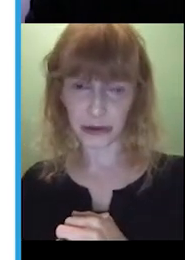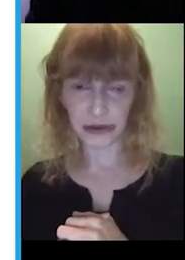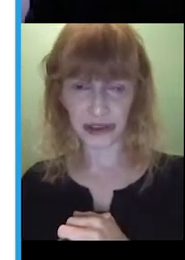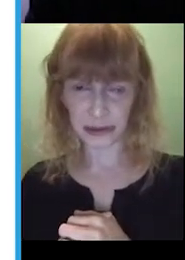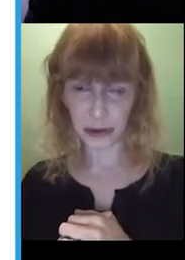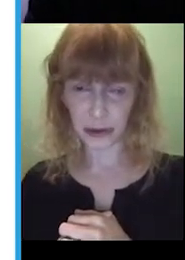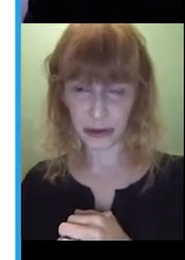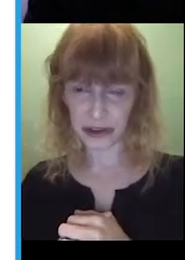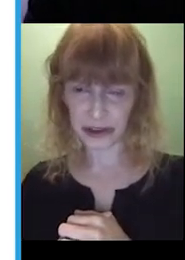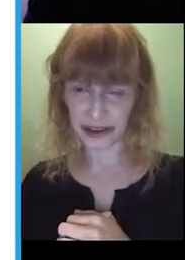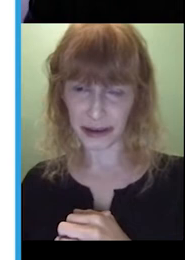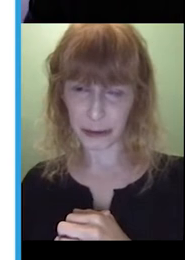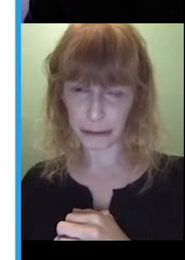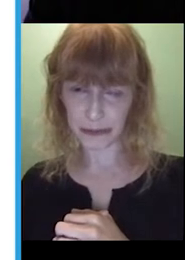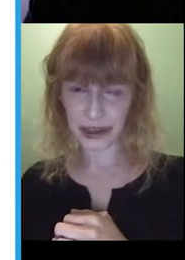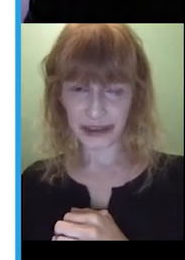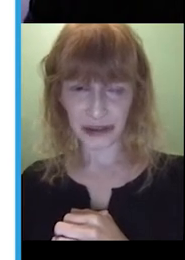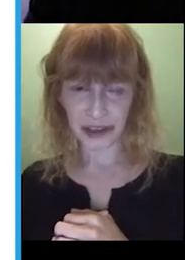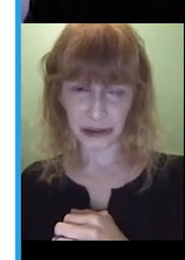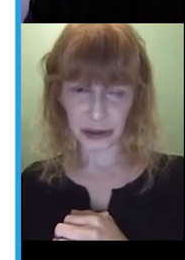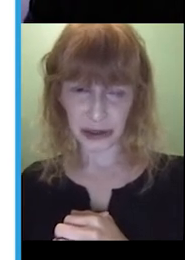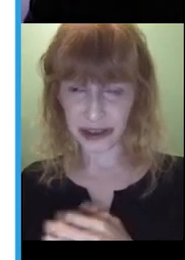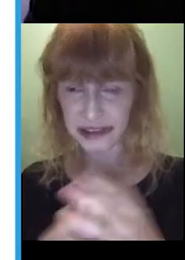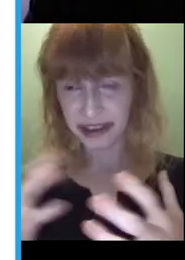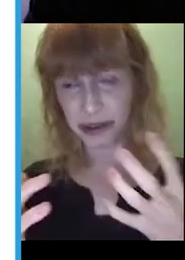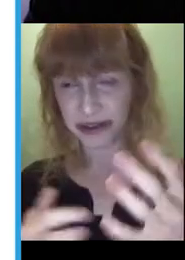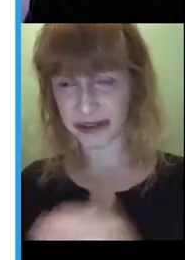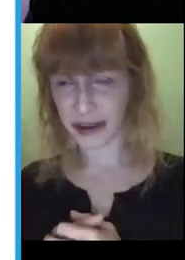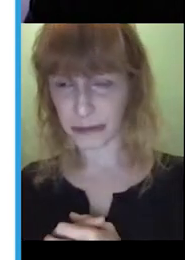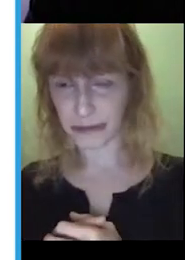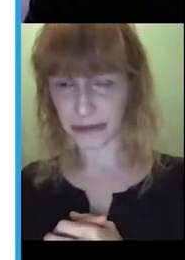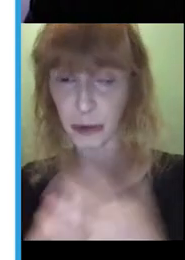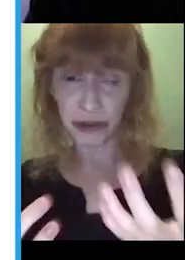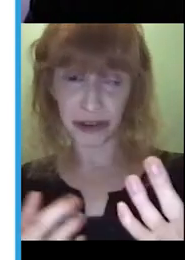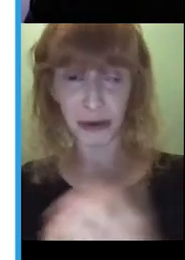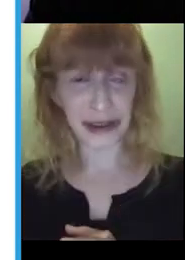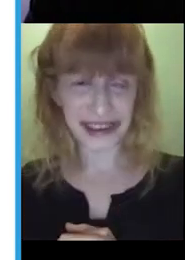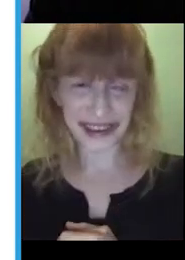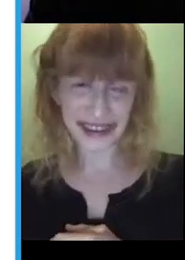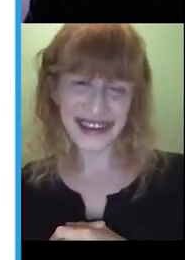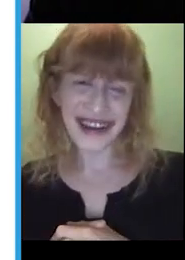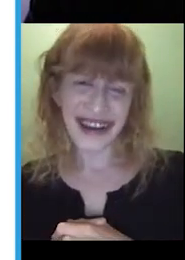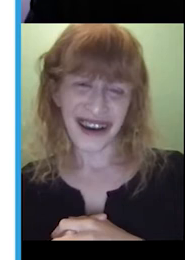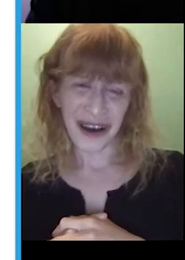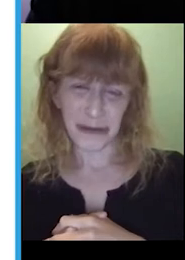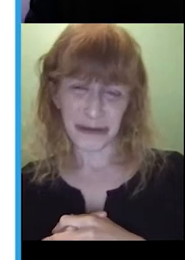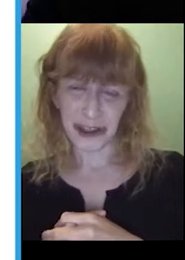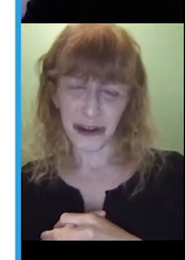really beautifully this morning, which I think dovetails really nicely with the point that I want to make here.